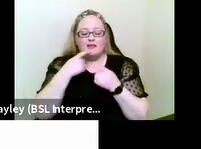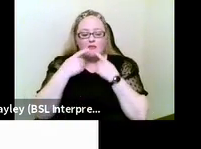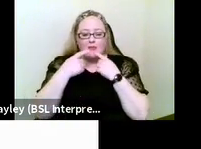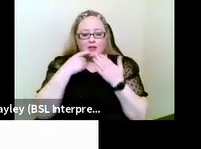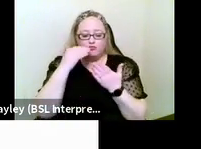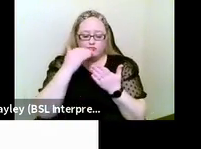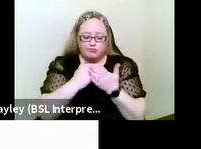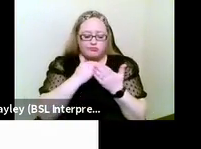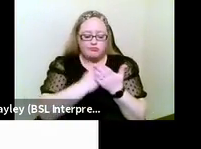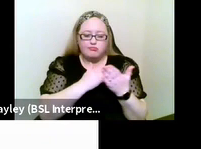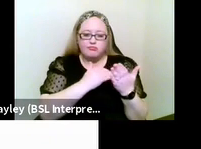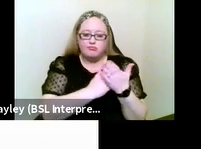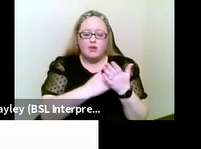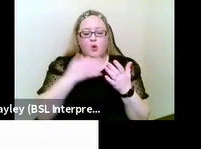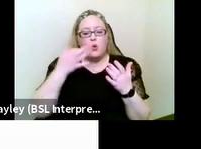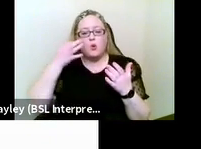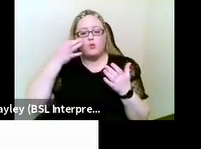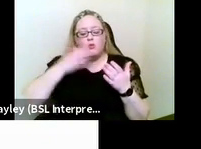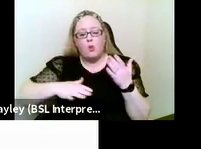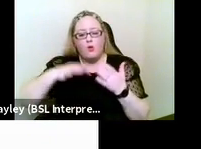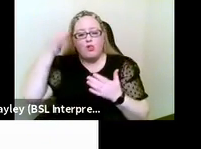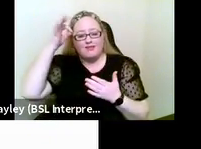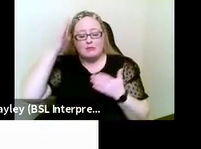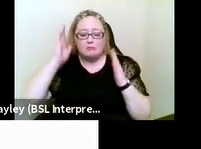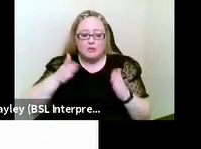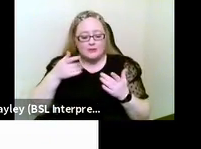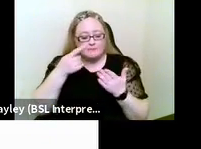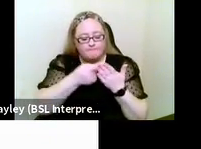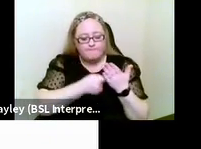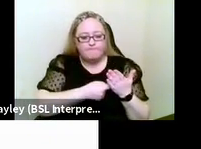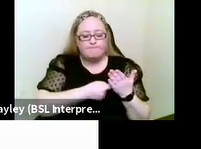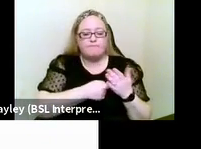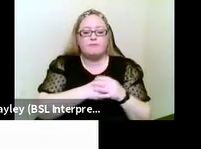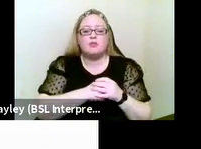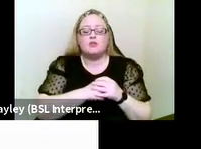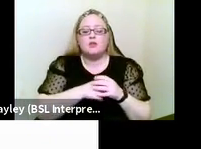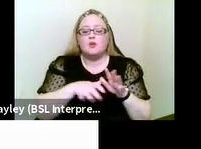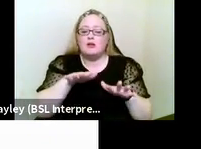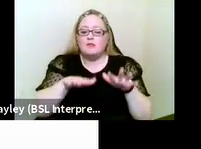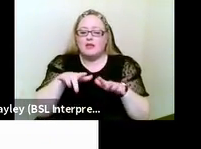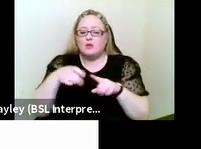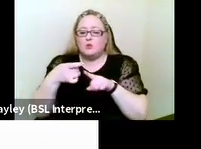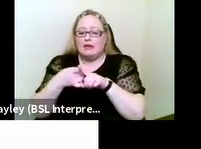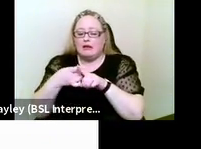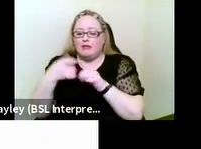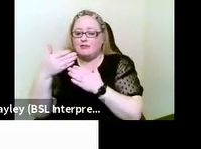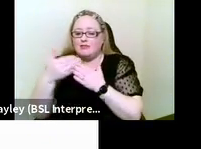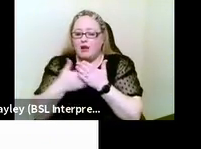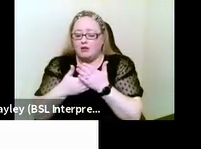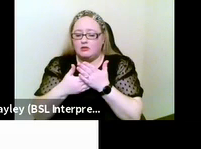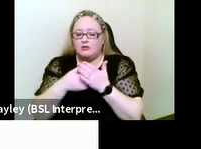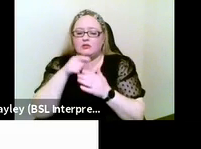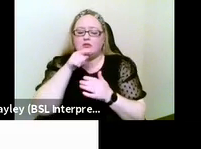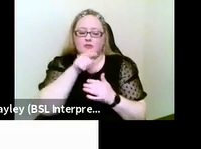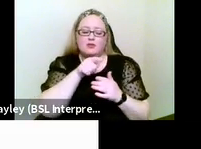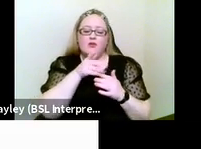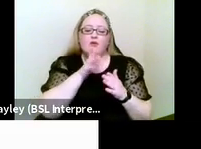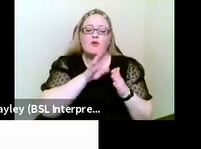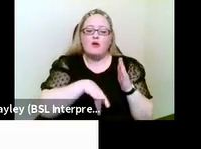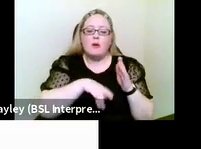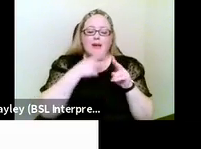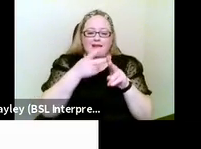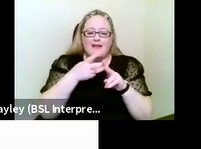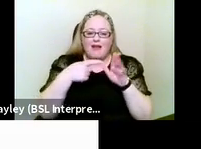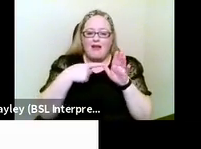a little bit like the care and support statutory guidance in England. This guidance is issued jointly. It's issued under the